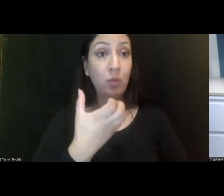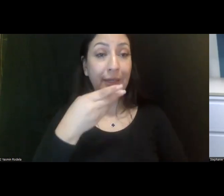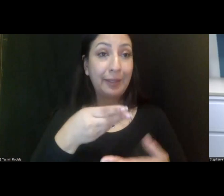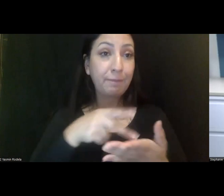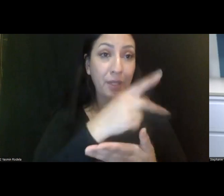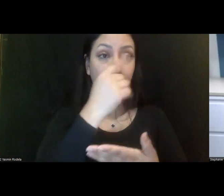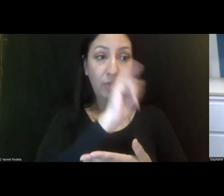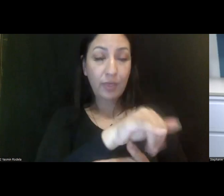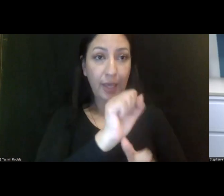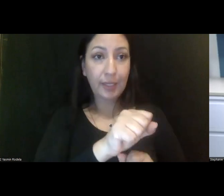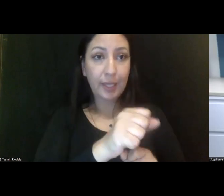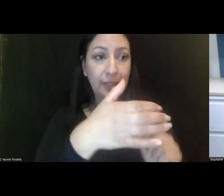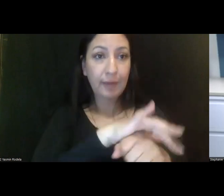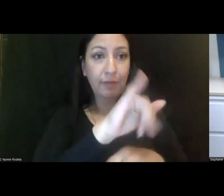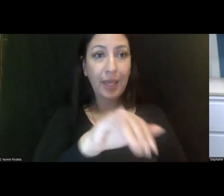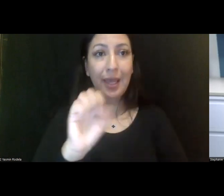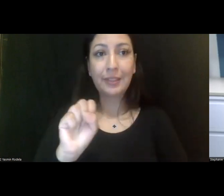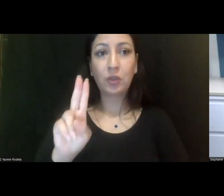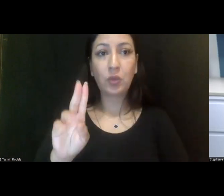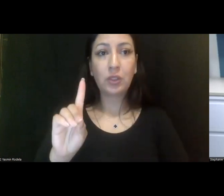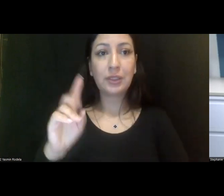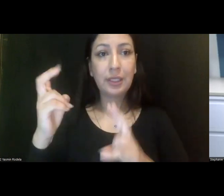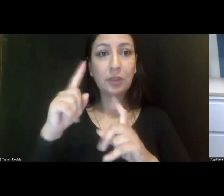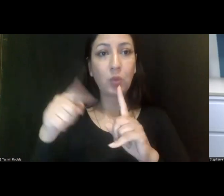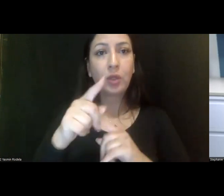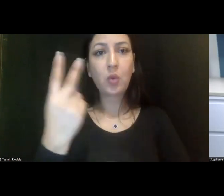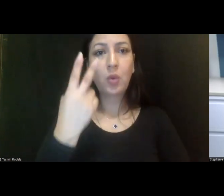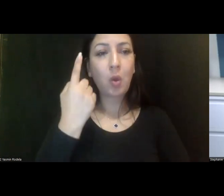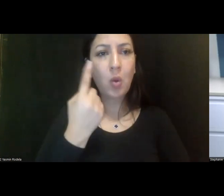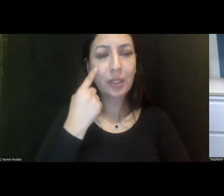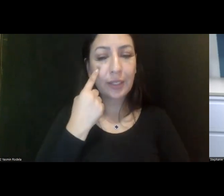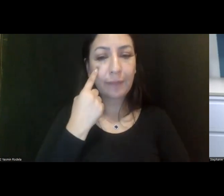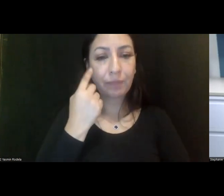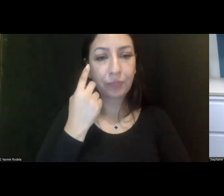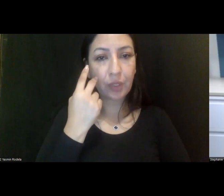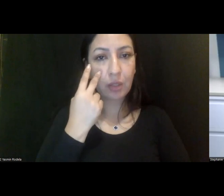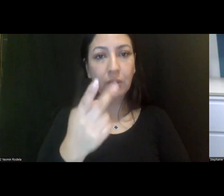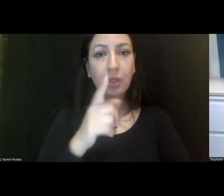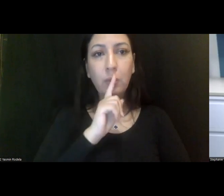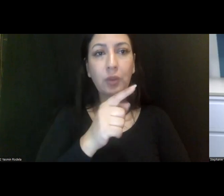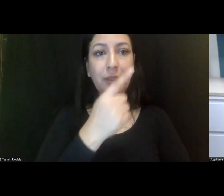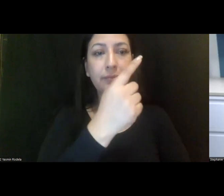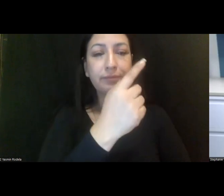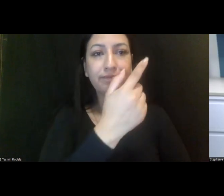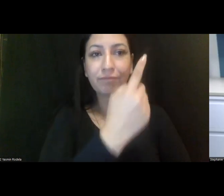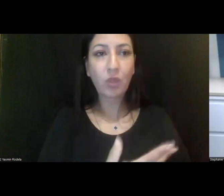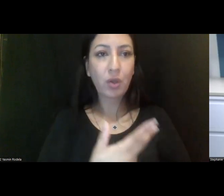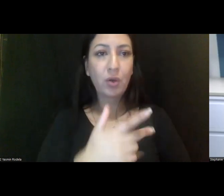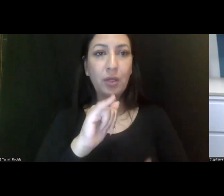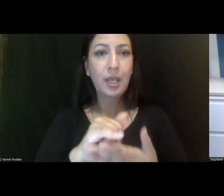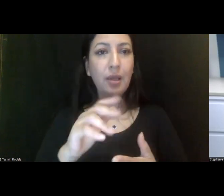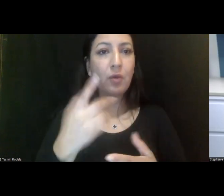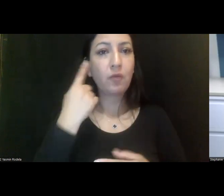this to address this SUD issue when you're only looking at a quarter of the money that's going into the